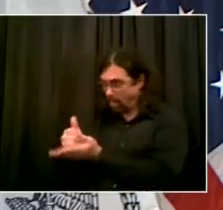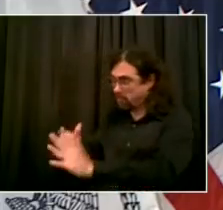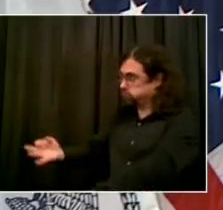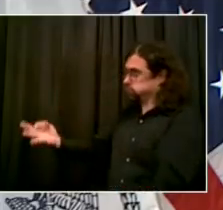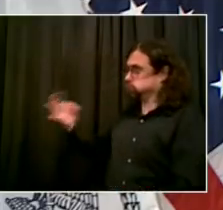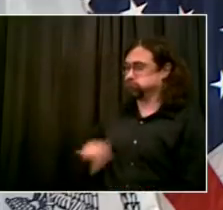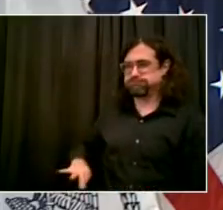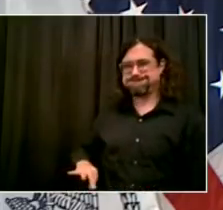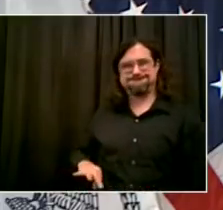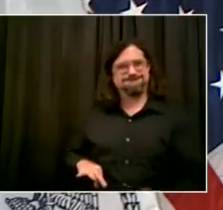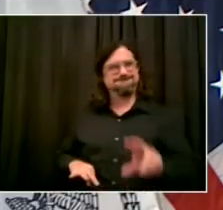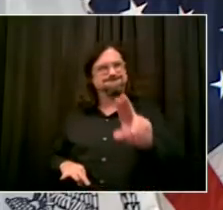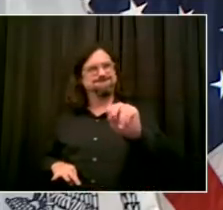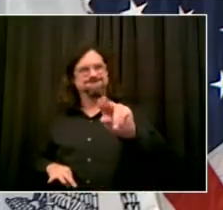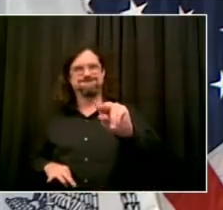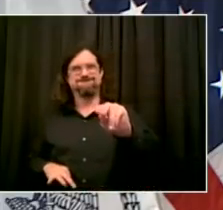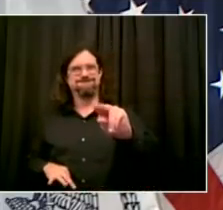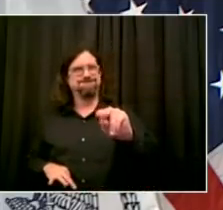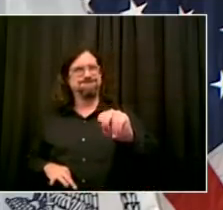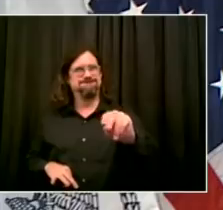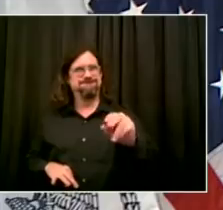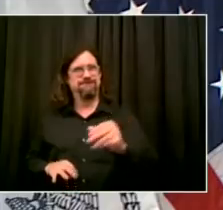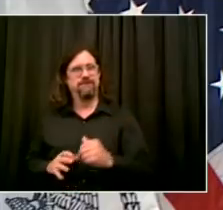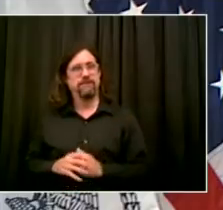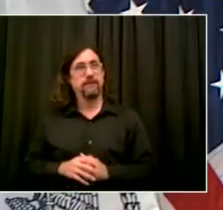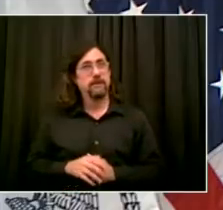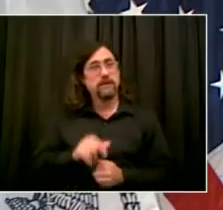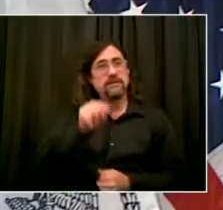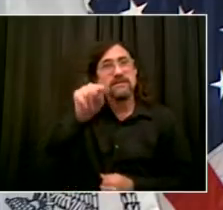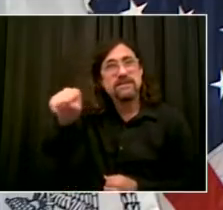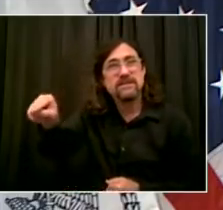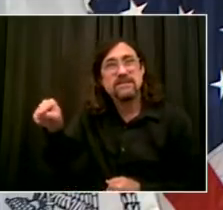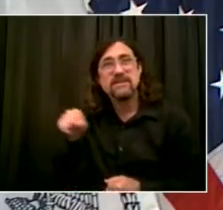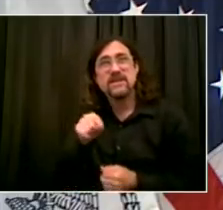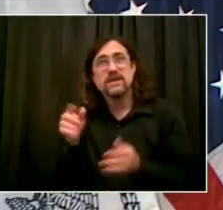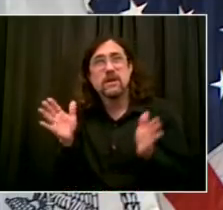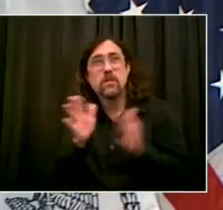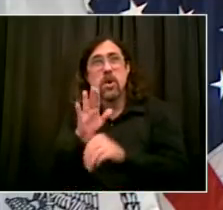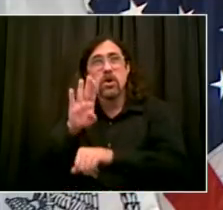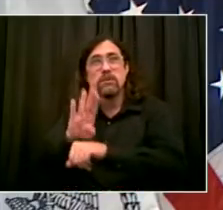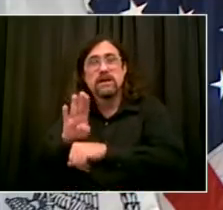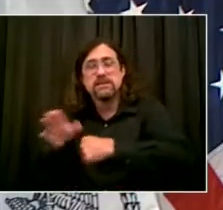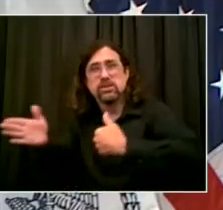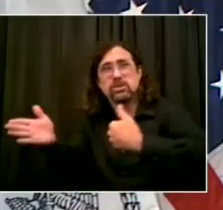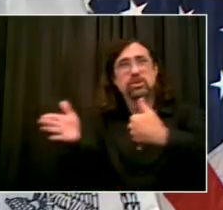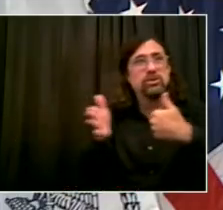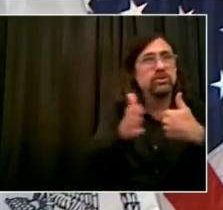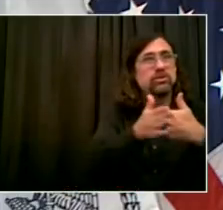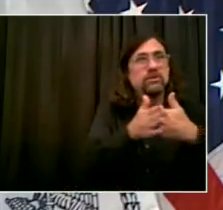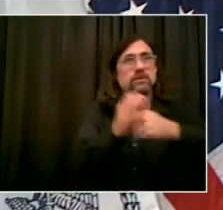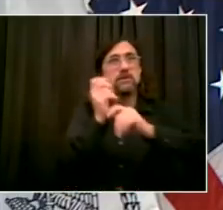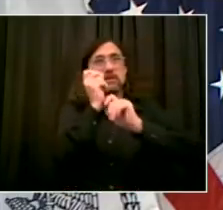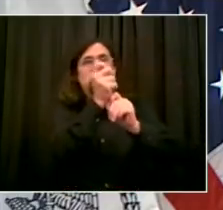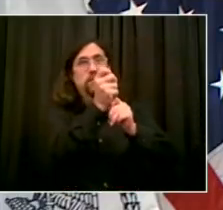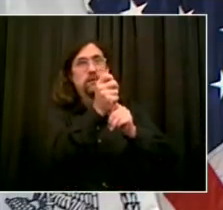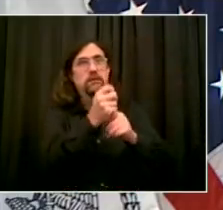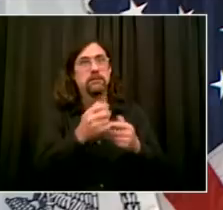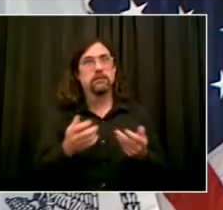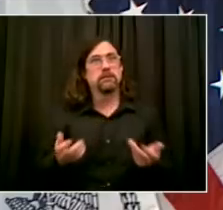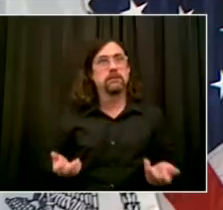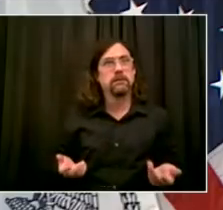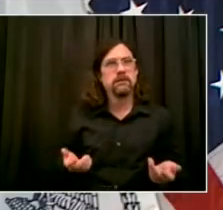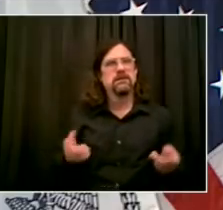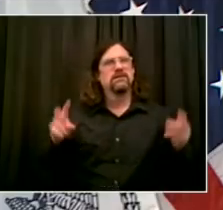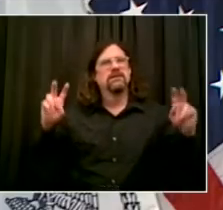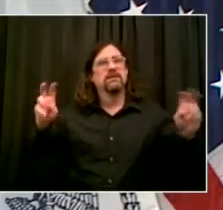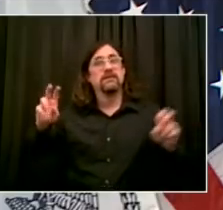per square foot, which could bring as much as $100 million. Again, what's your position? Again, not